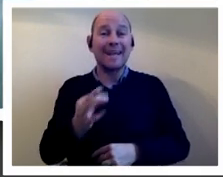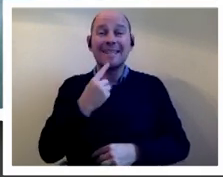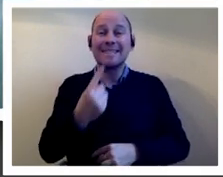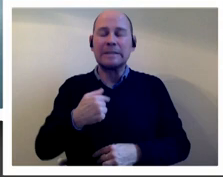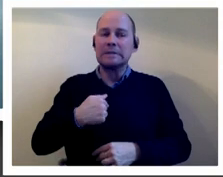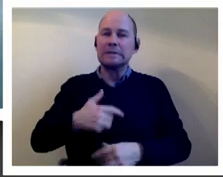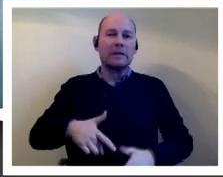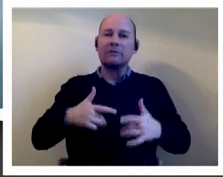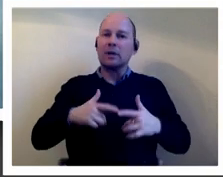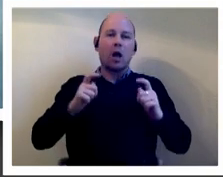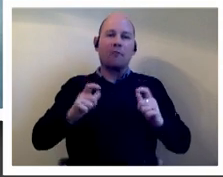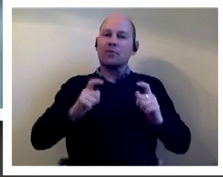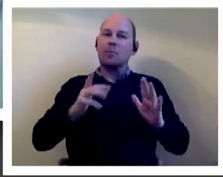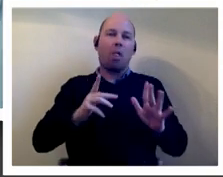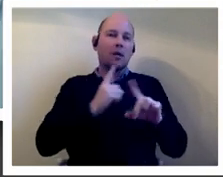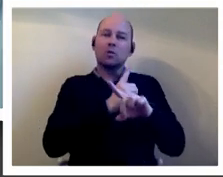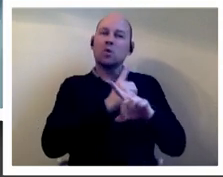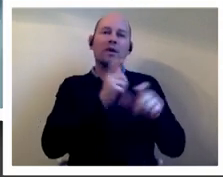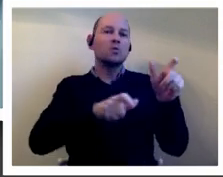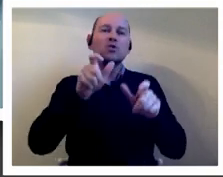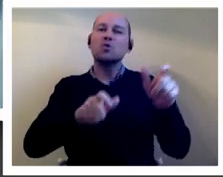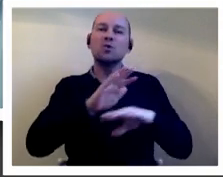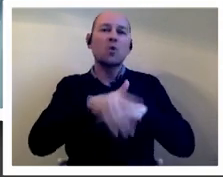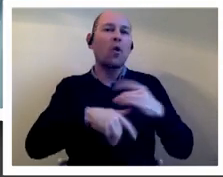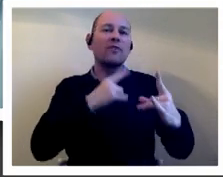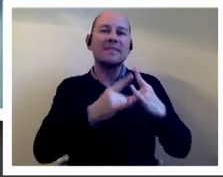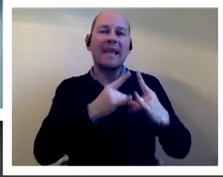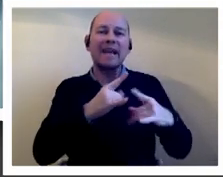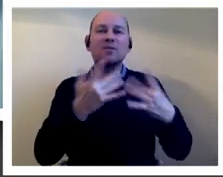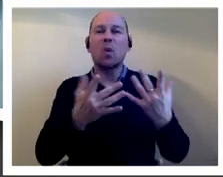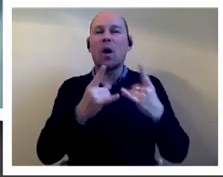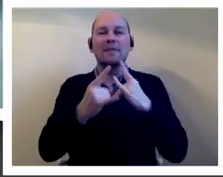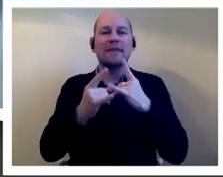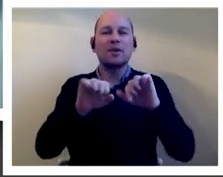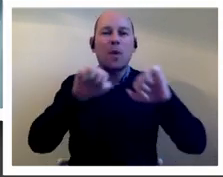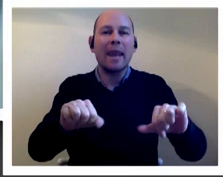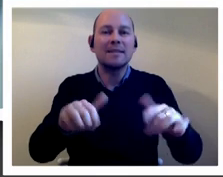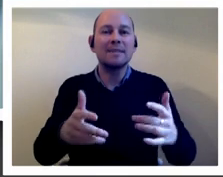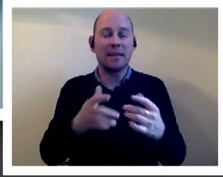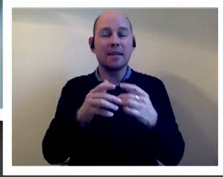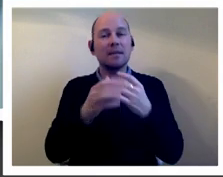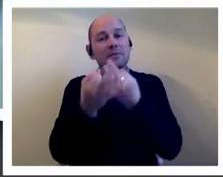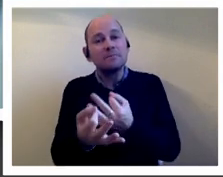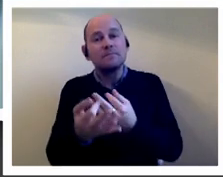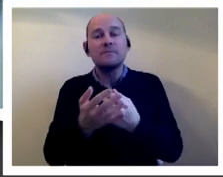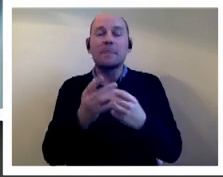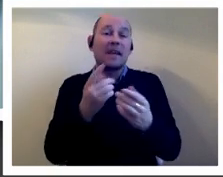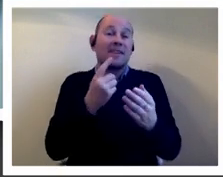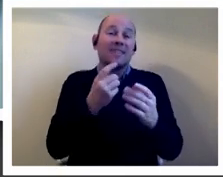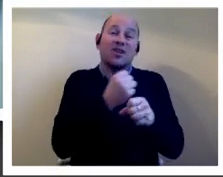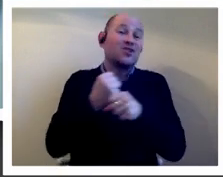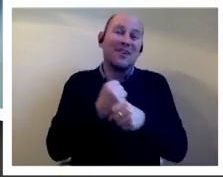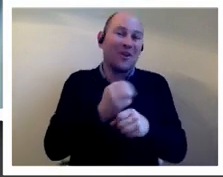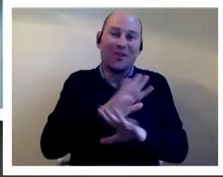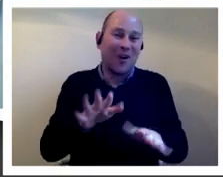sex and sexuality and that's just in general not just not not about lgbtq plus um sex education